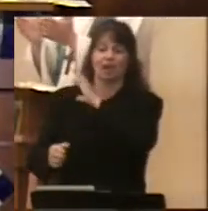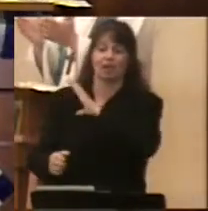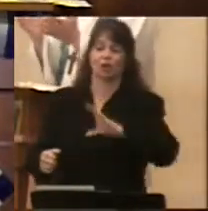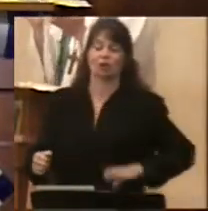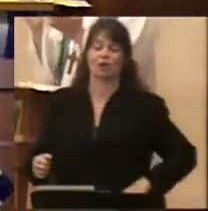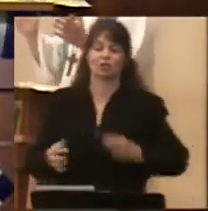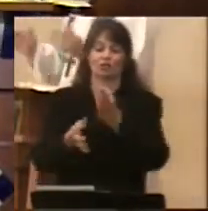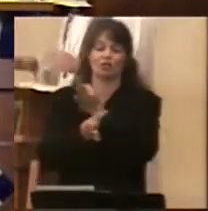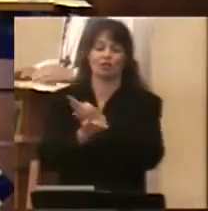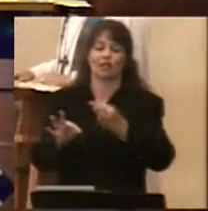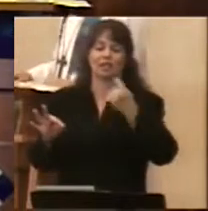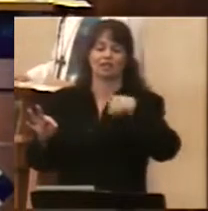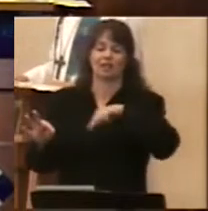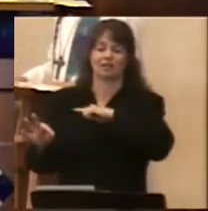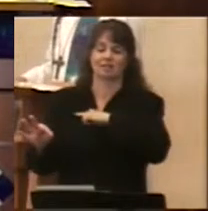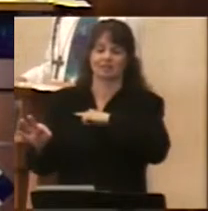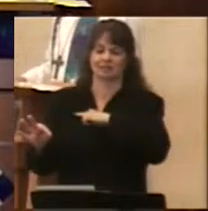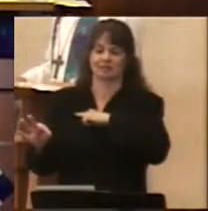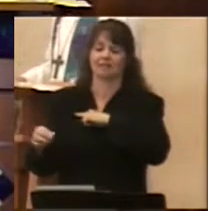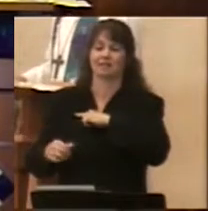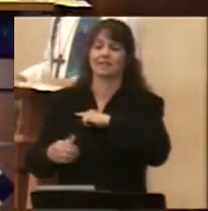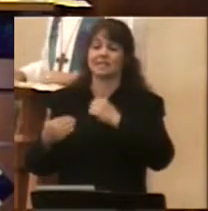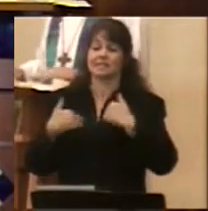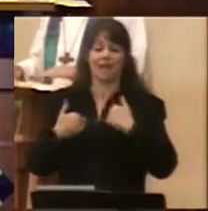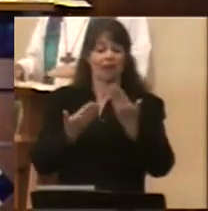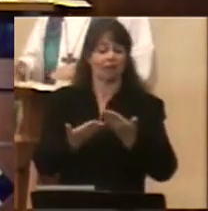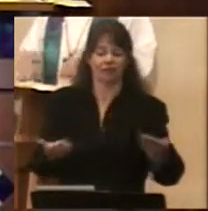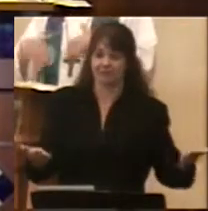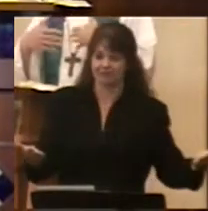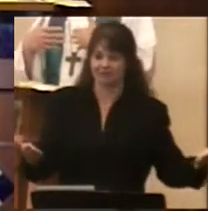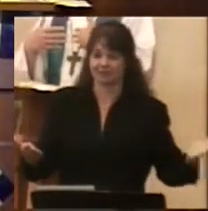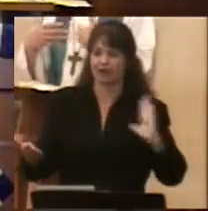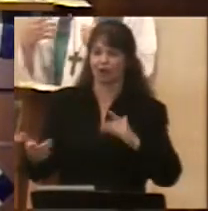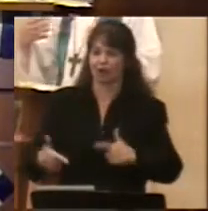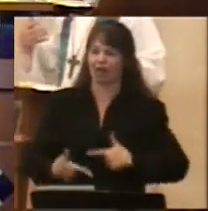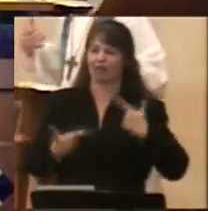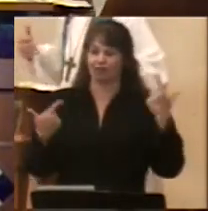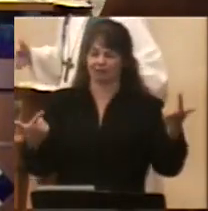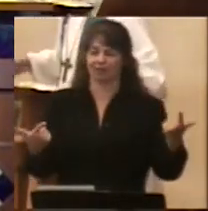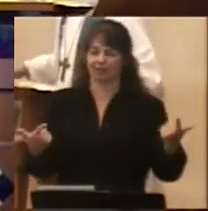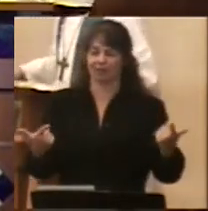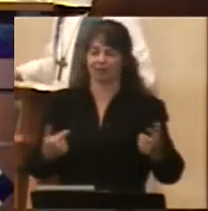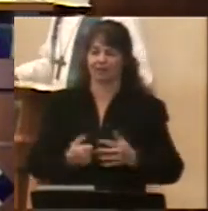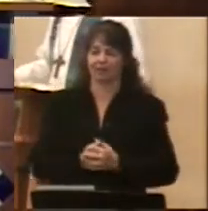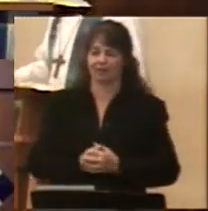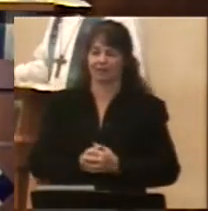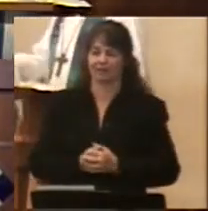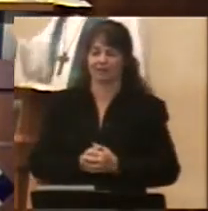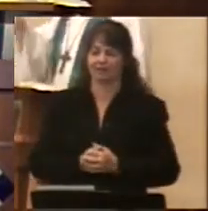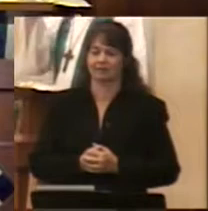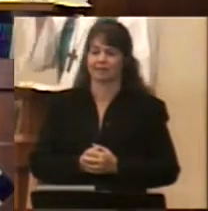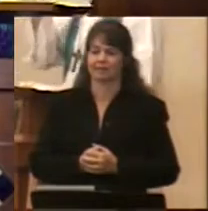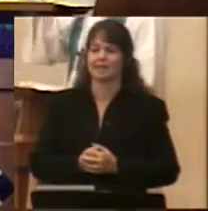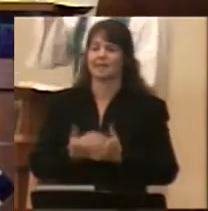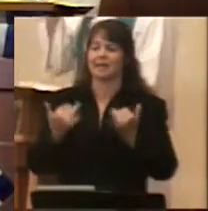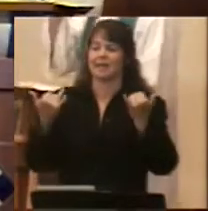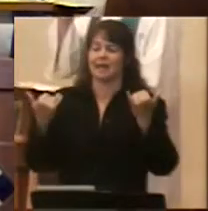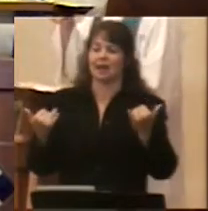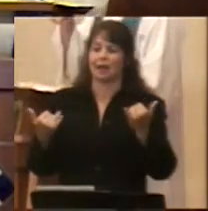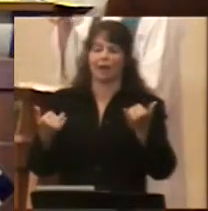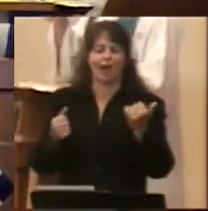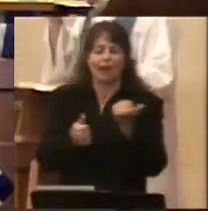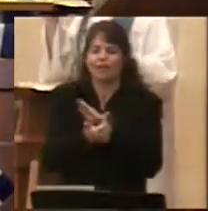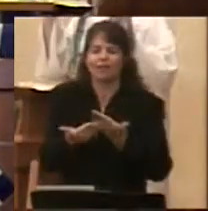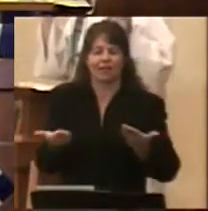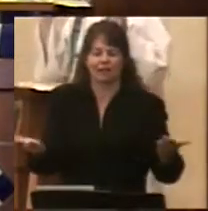material world, to the world of possessions, taking our idolatry right away from us, because now all of these things,